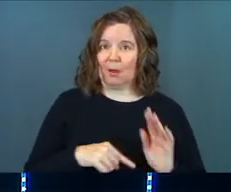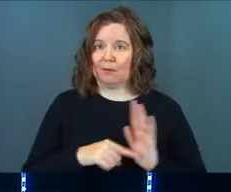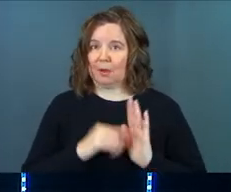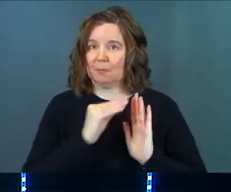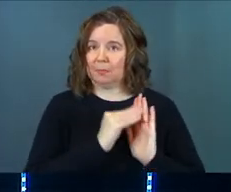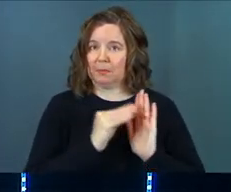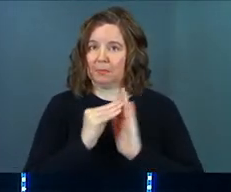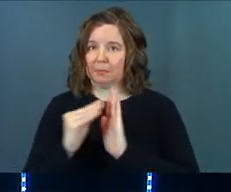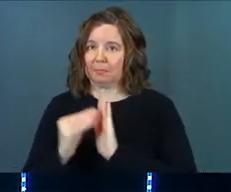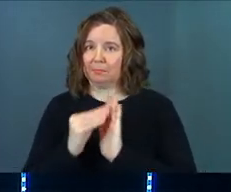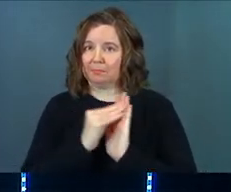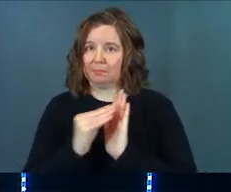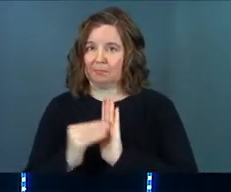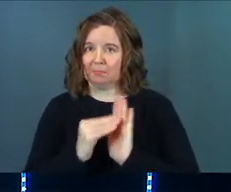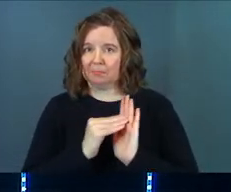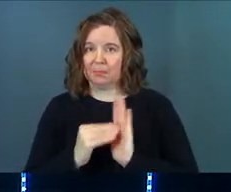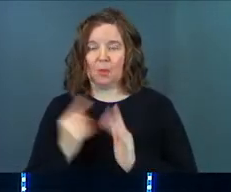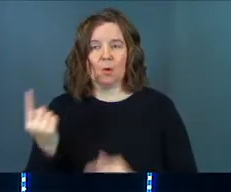Always.